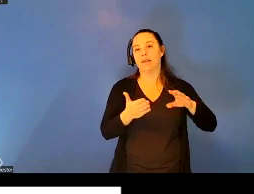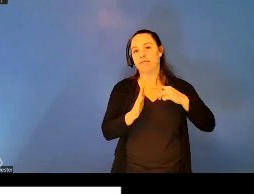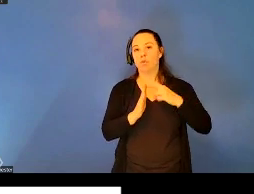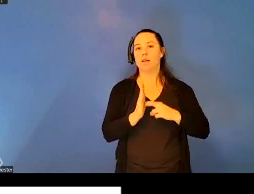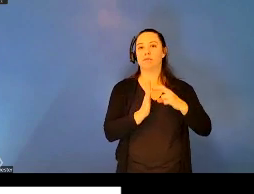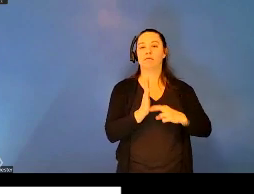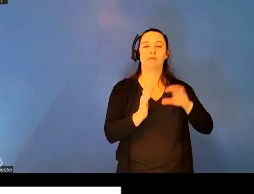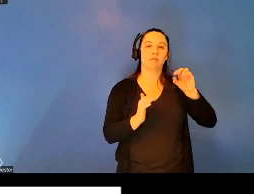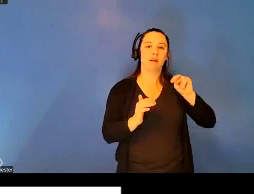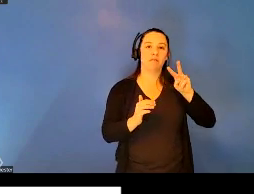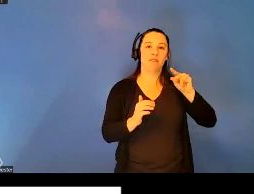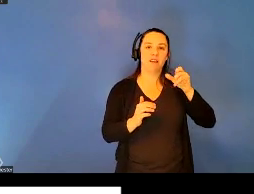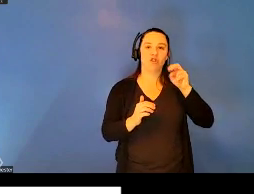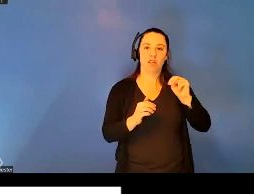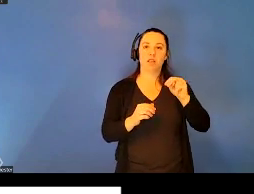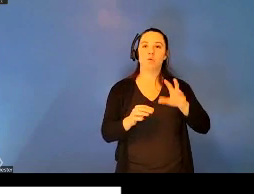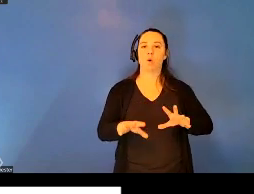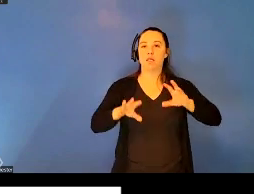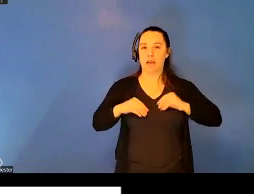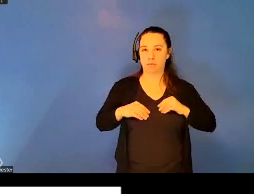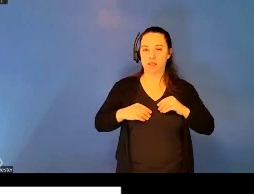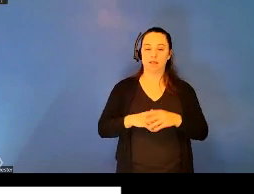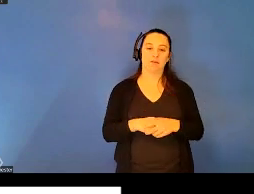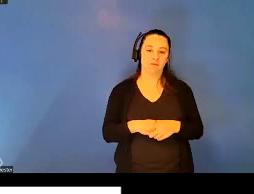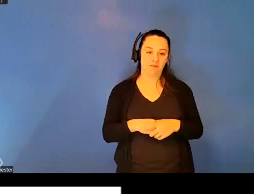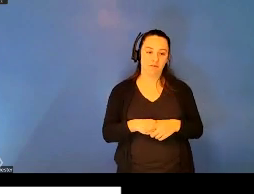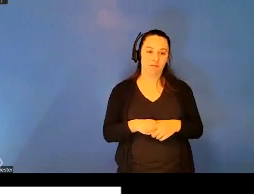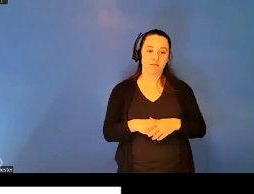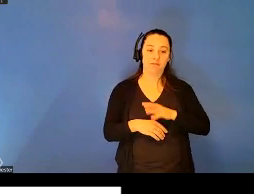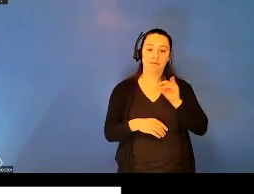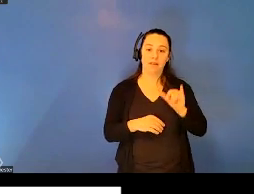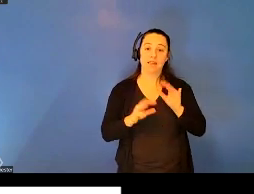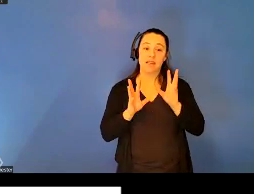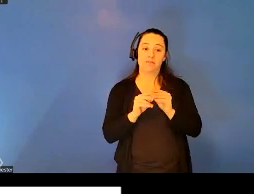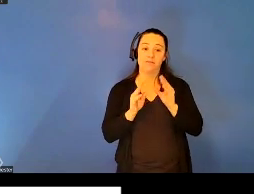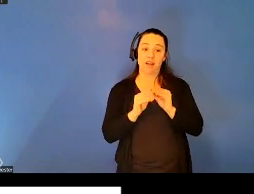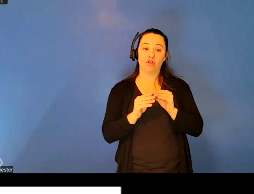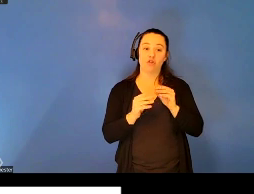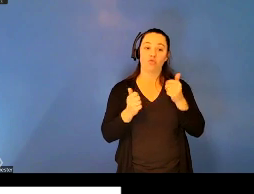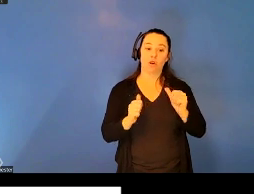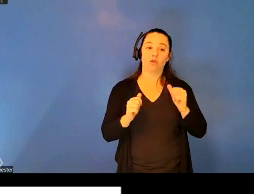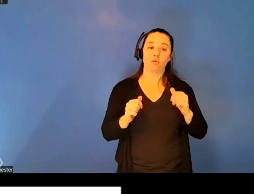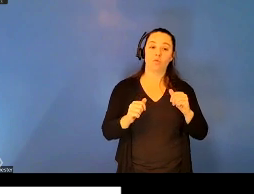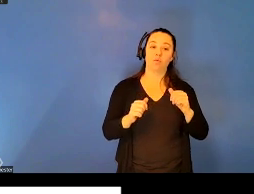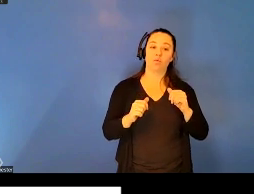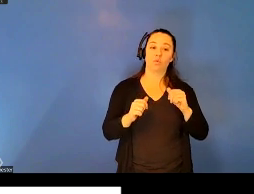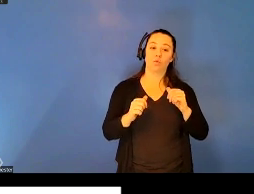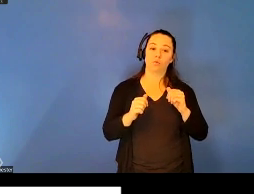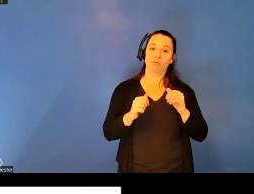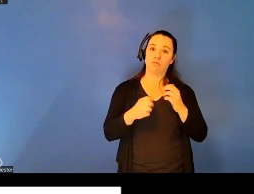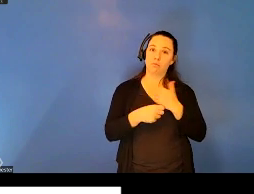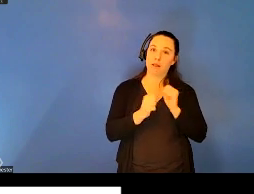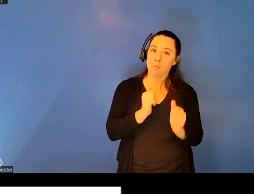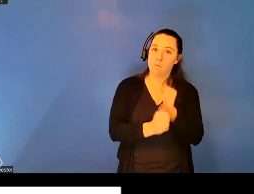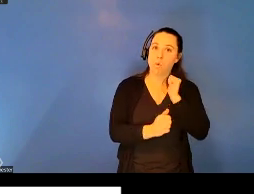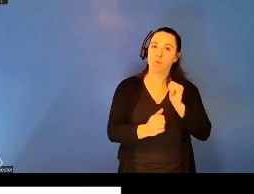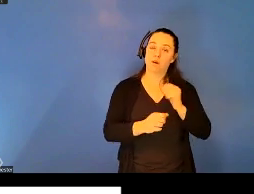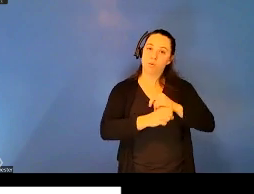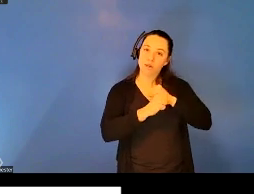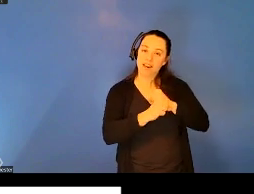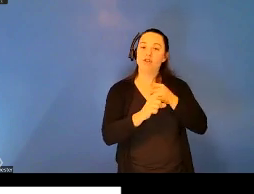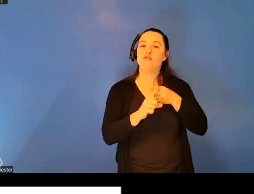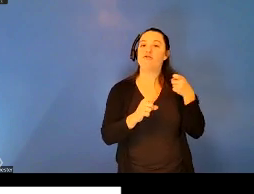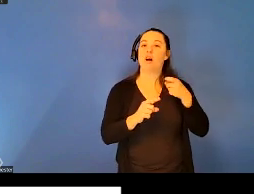the international spread of disease. These conventions aimed to maximize the protection from disease with minimum effects to